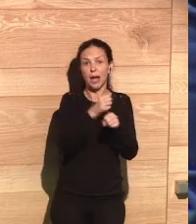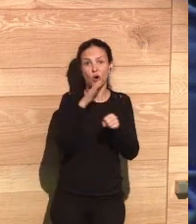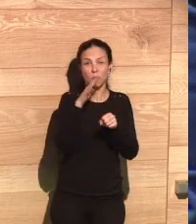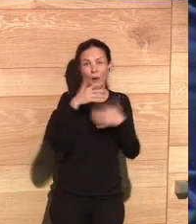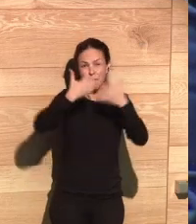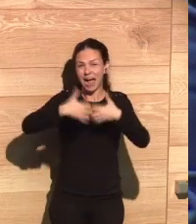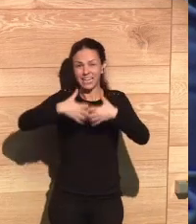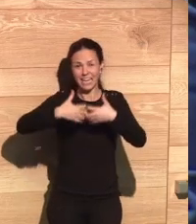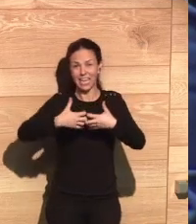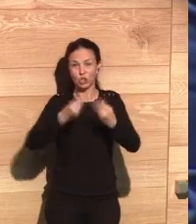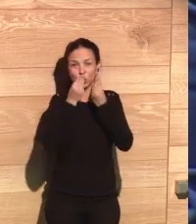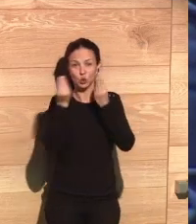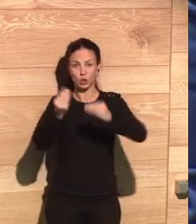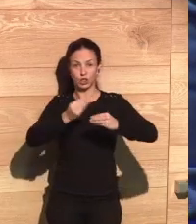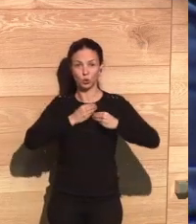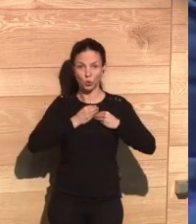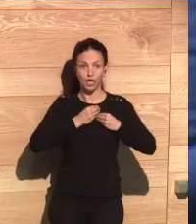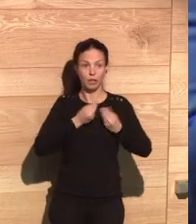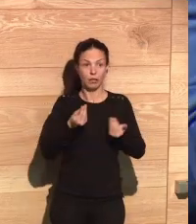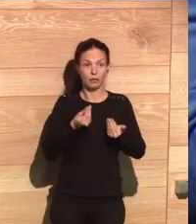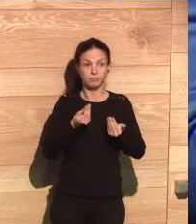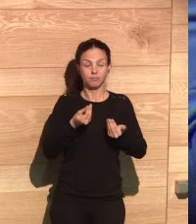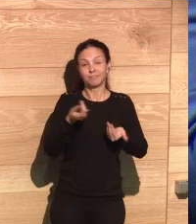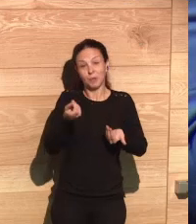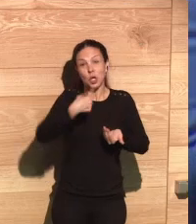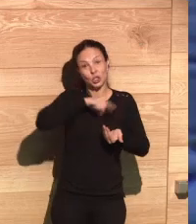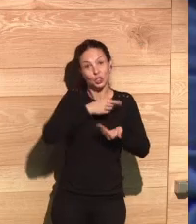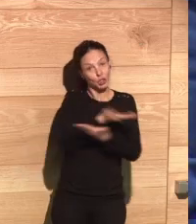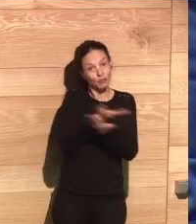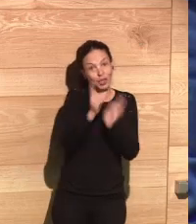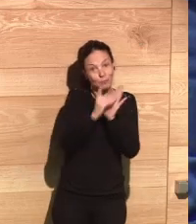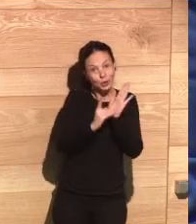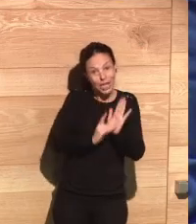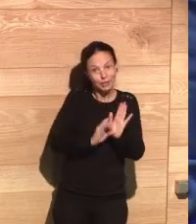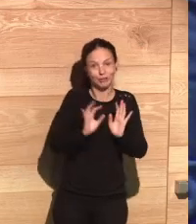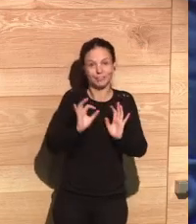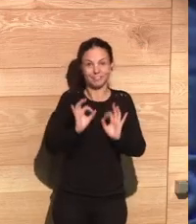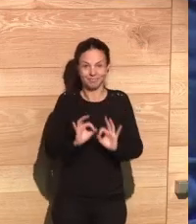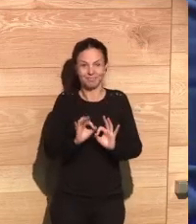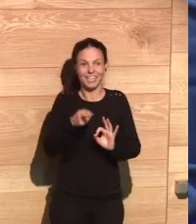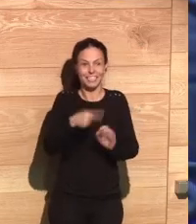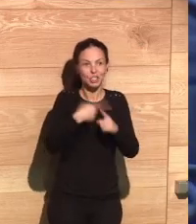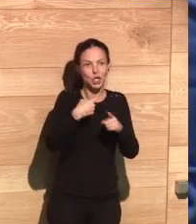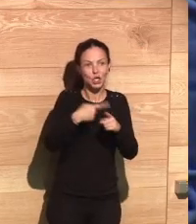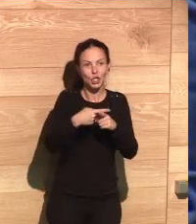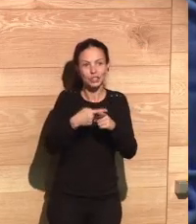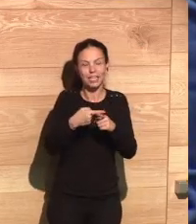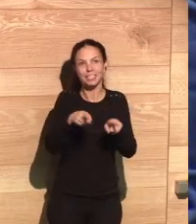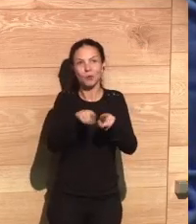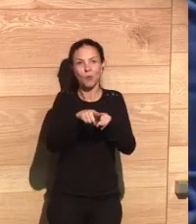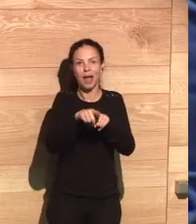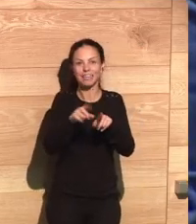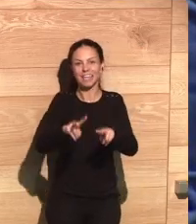we are going to be out of work in the future because robots will be doing all our work, we will have to live on data